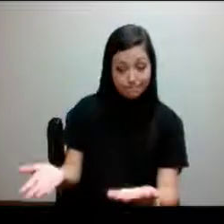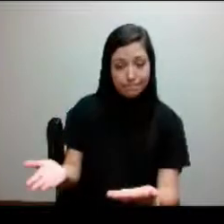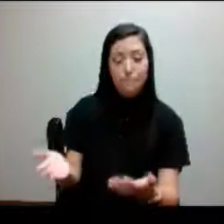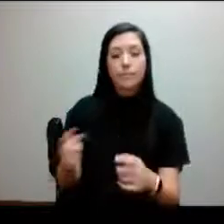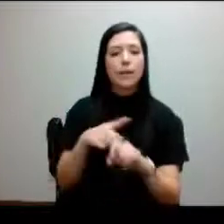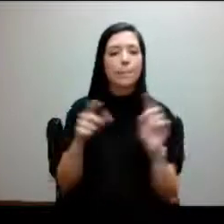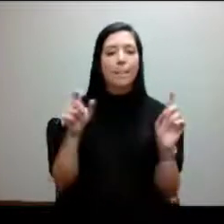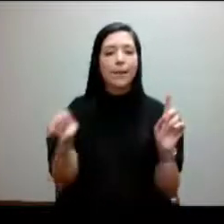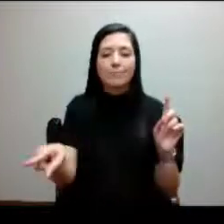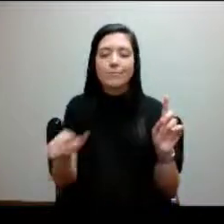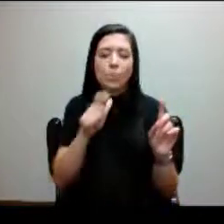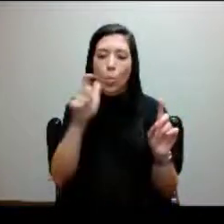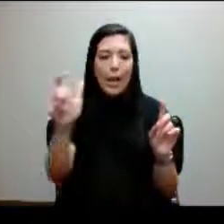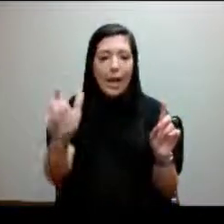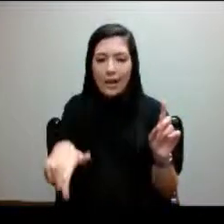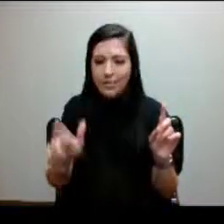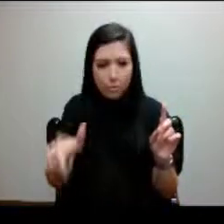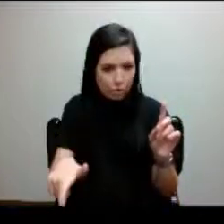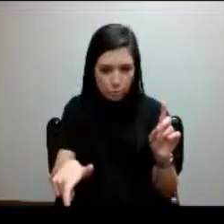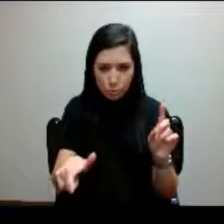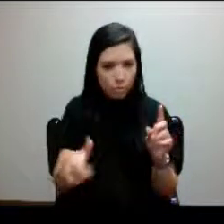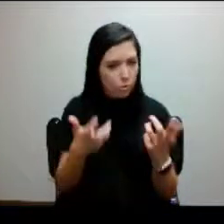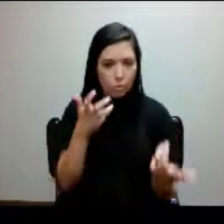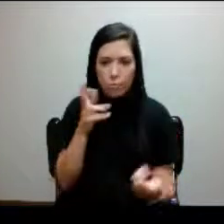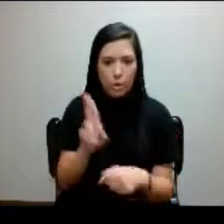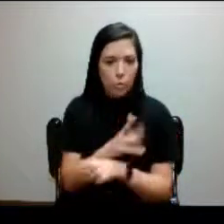but they do not have to use the accommodation.